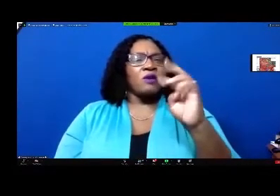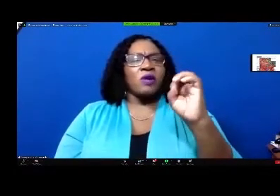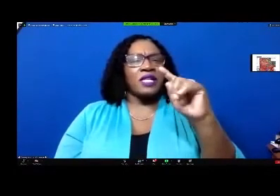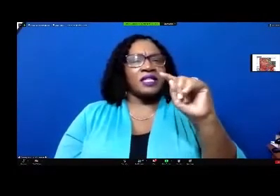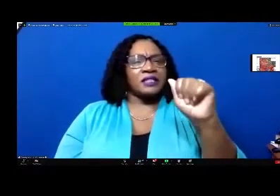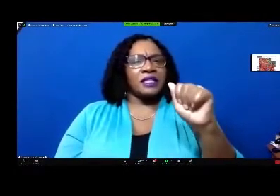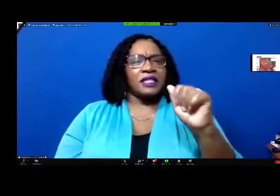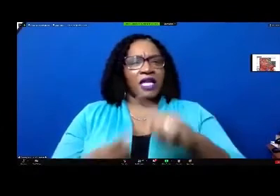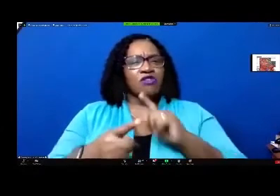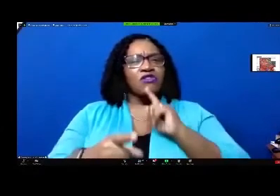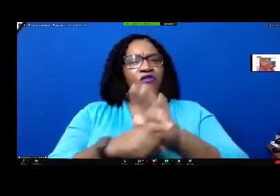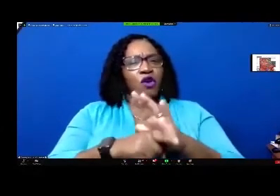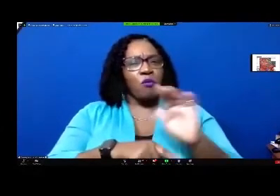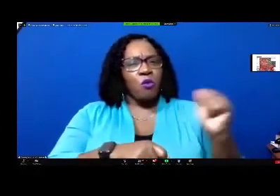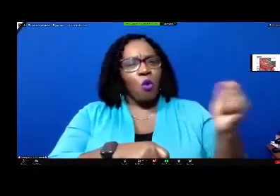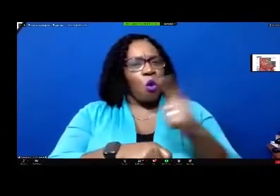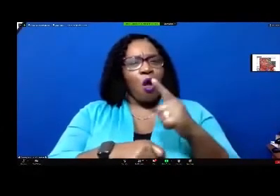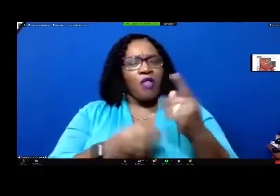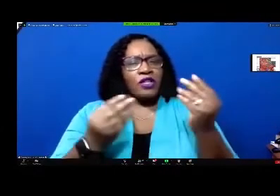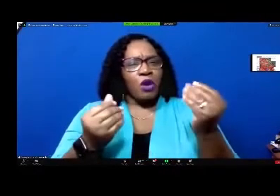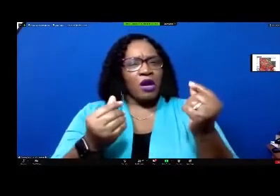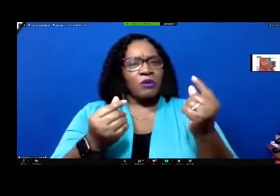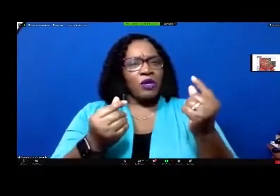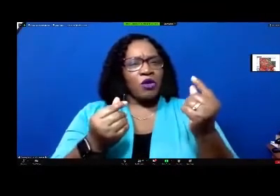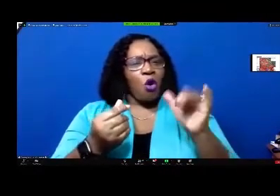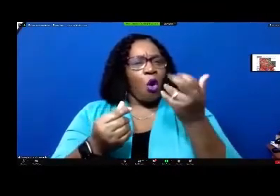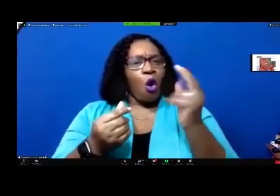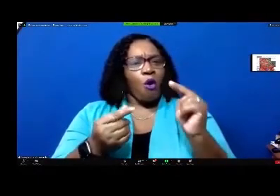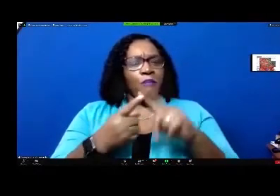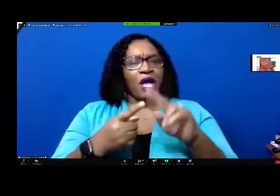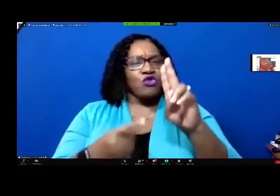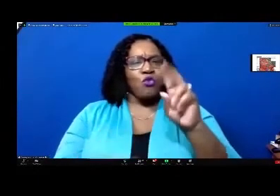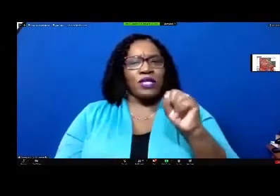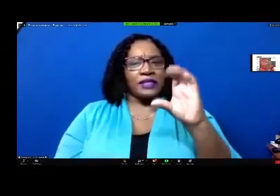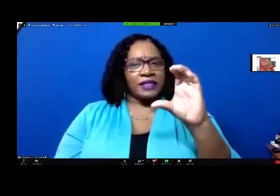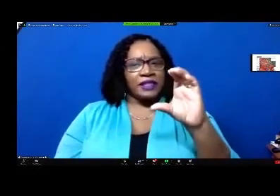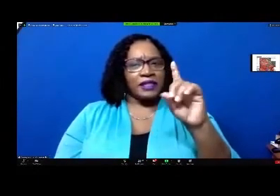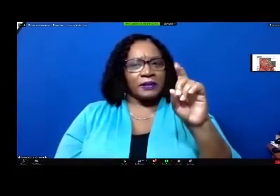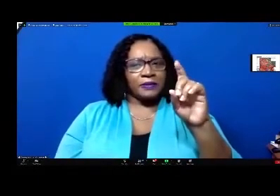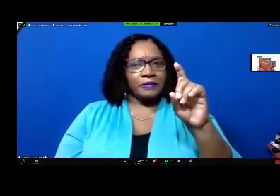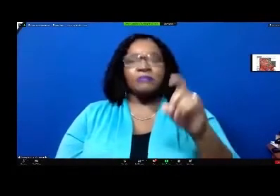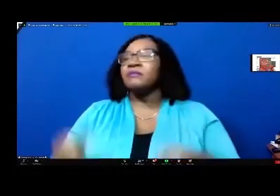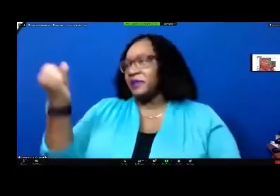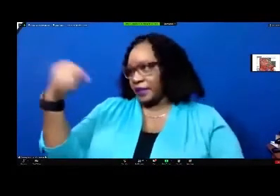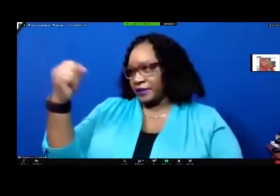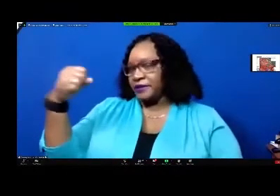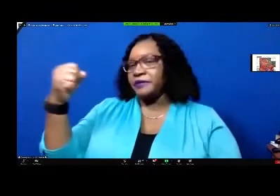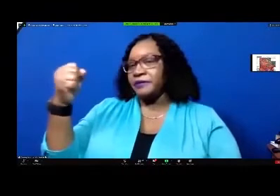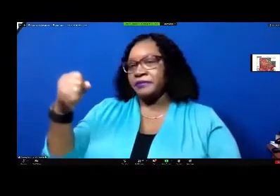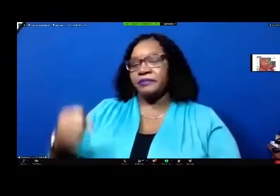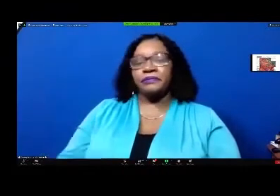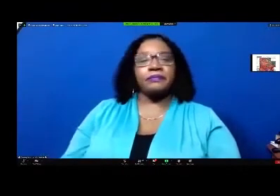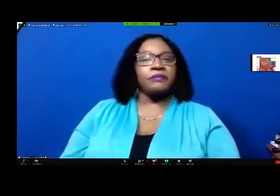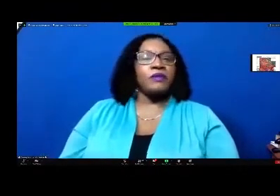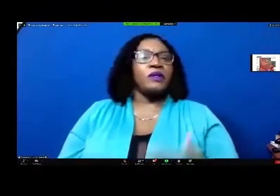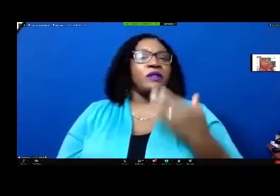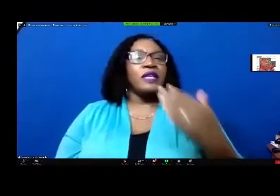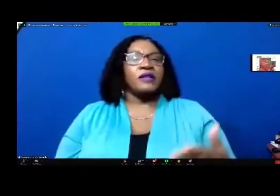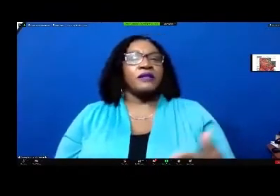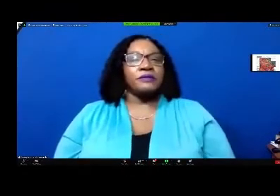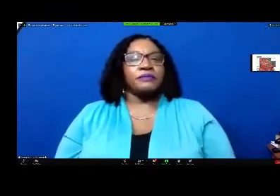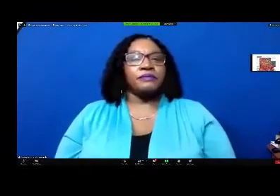confirm all these properties are currently owned by the university of south carolina correct all right thank you